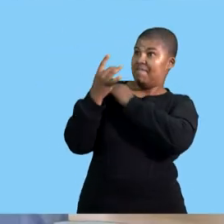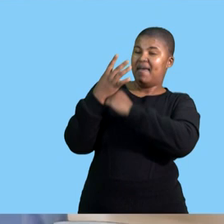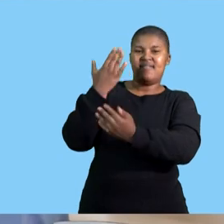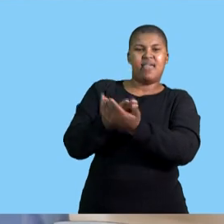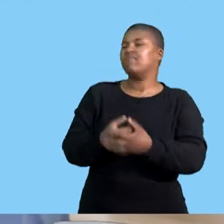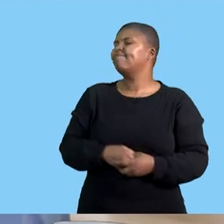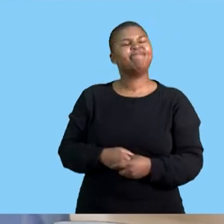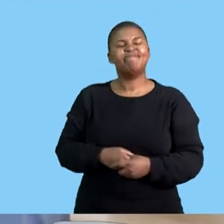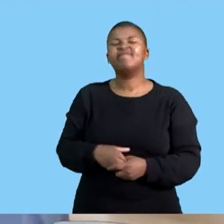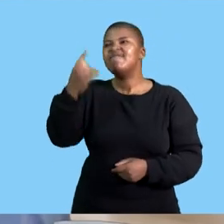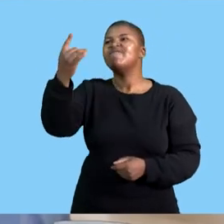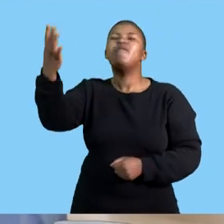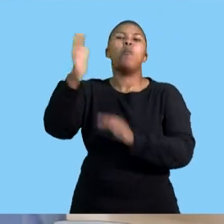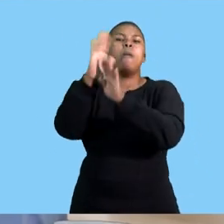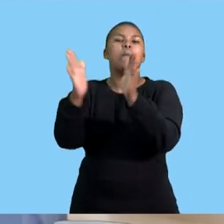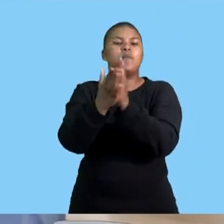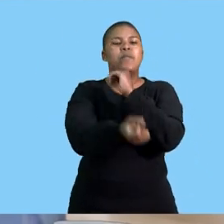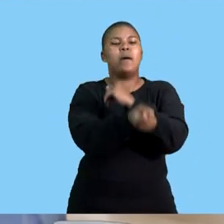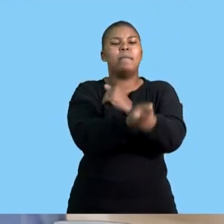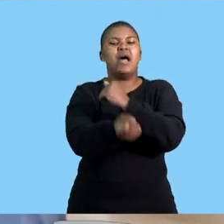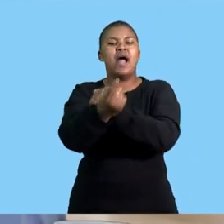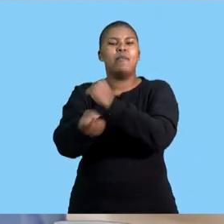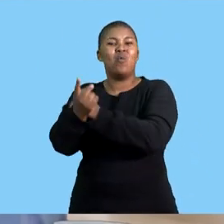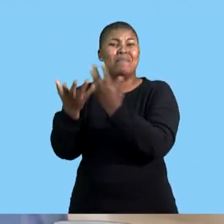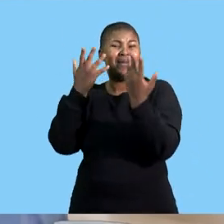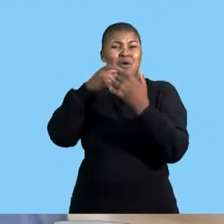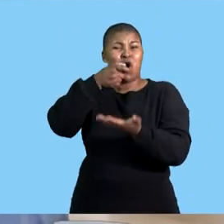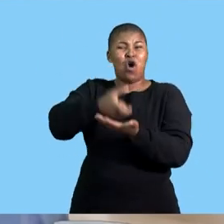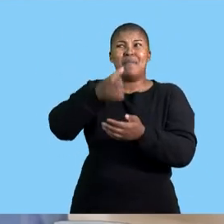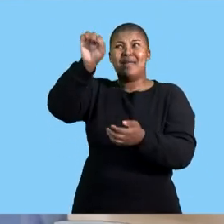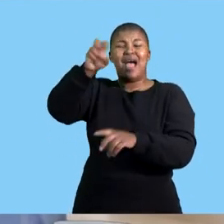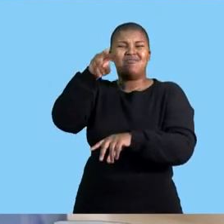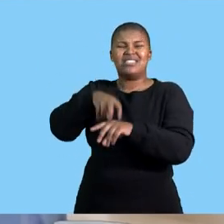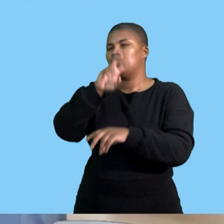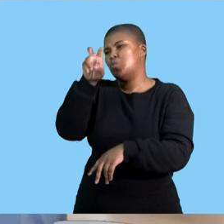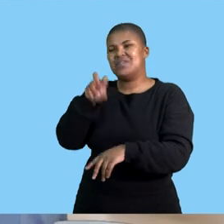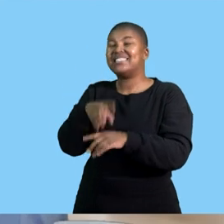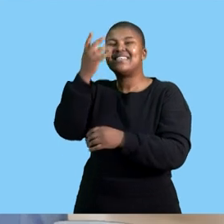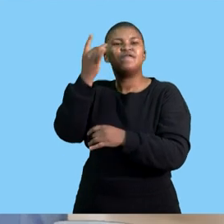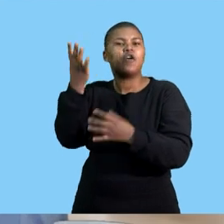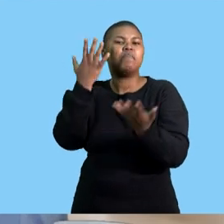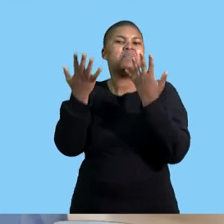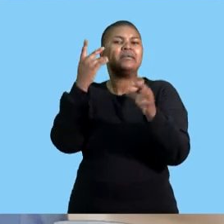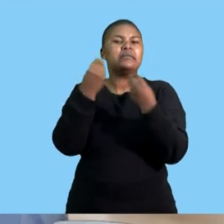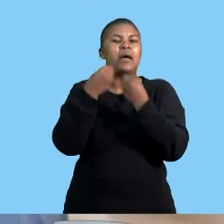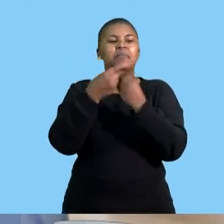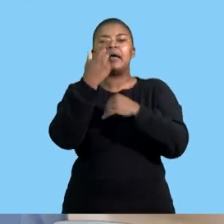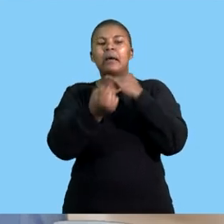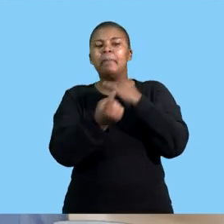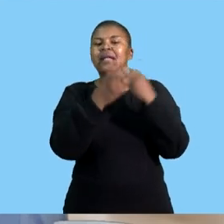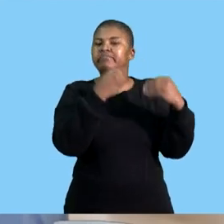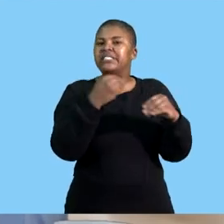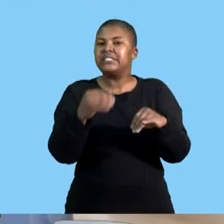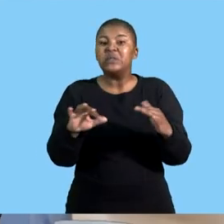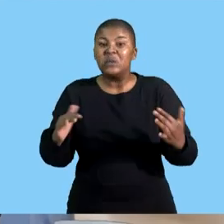wanting any inputs or ideas it's just information informing them about certain events that took place in the business or certain